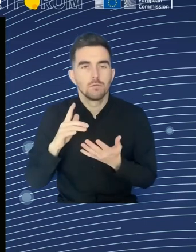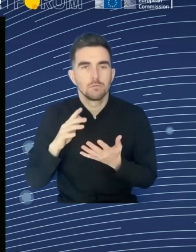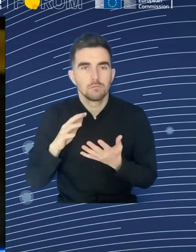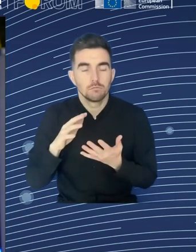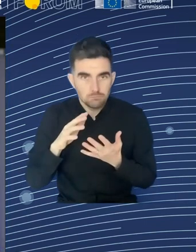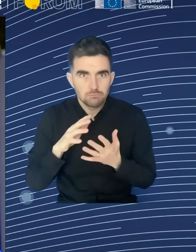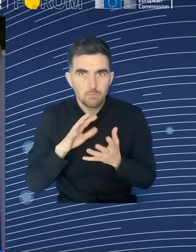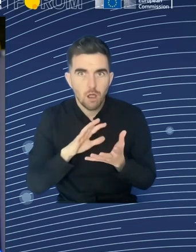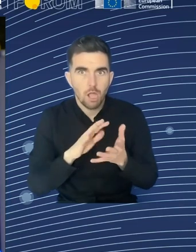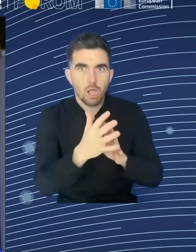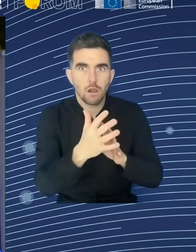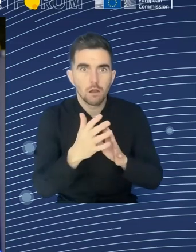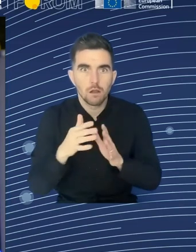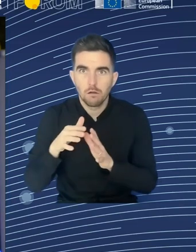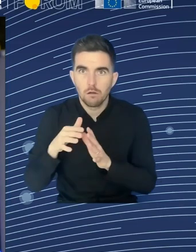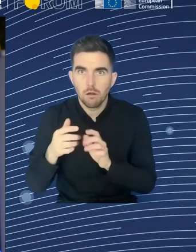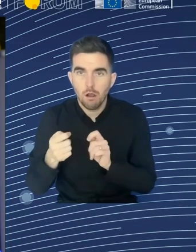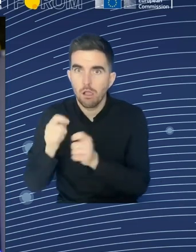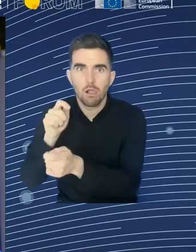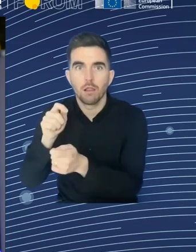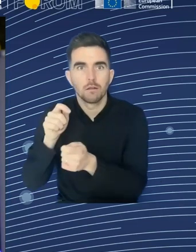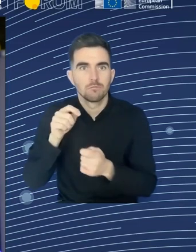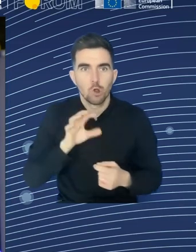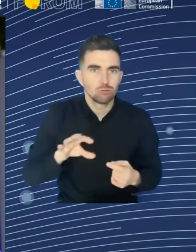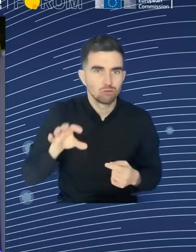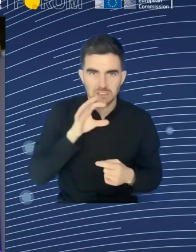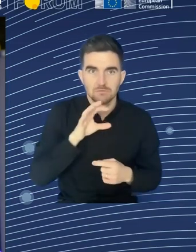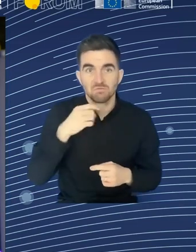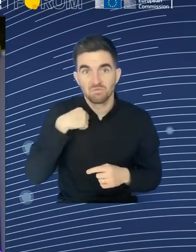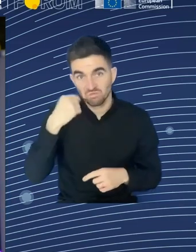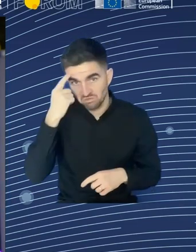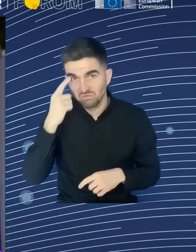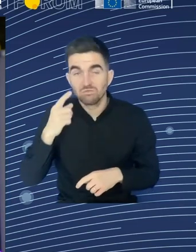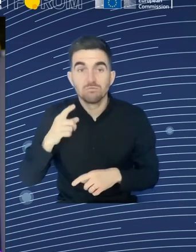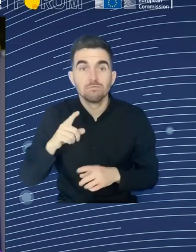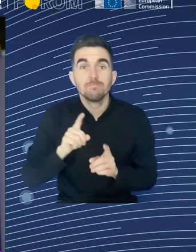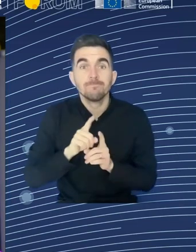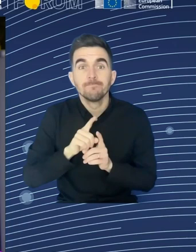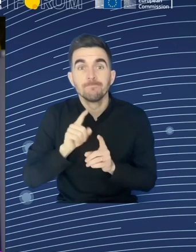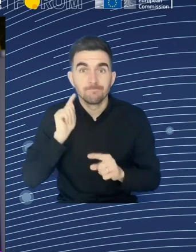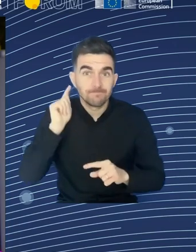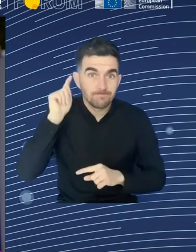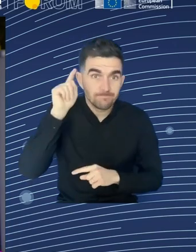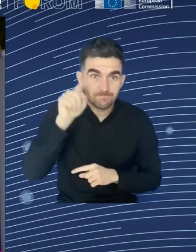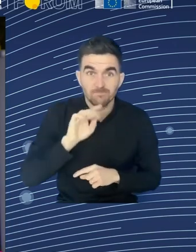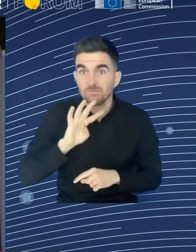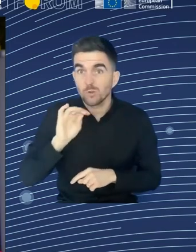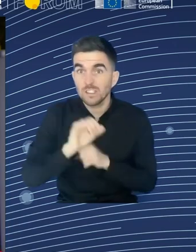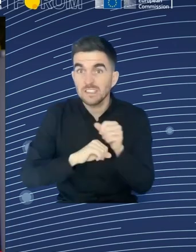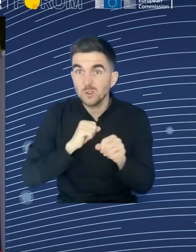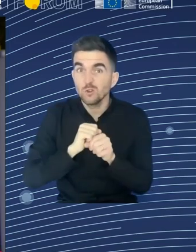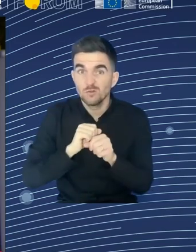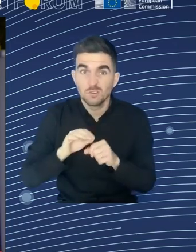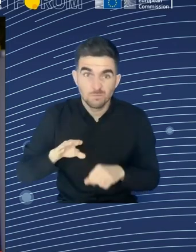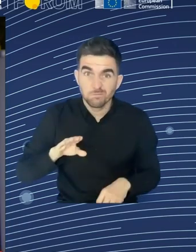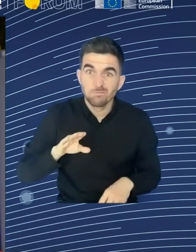municipality that is seriously affected by the demographic changes and negative demographic trends, I cannot go